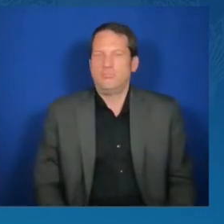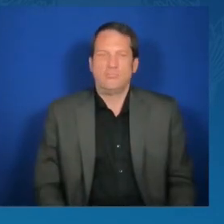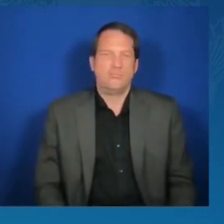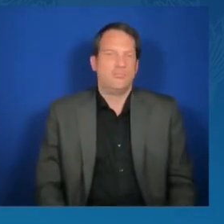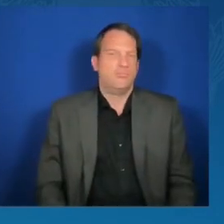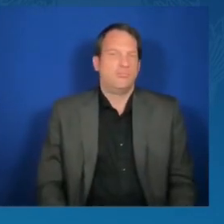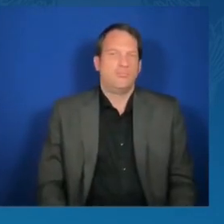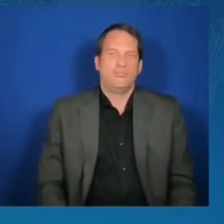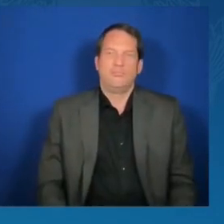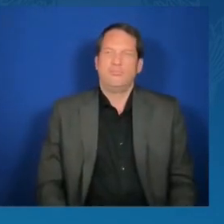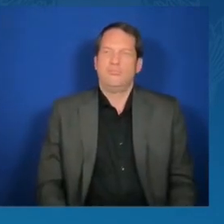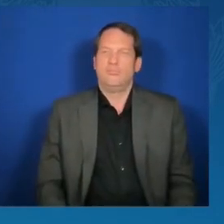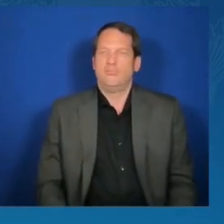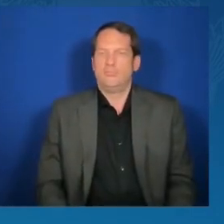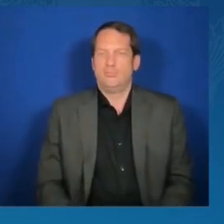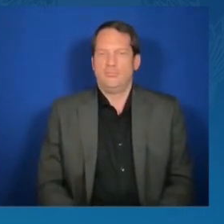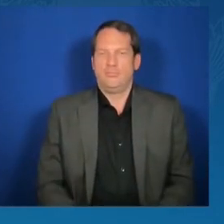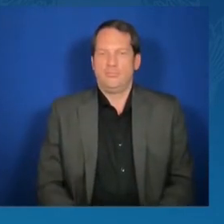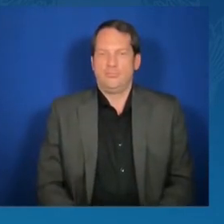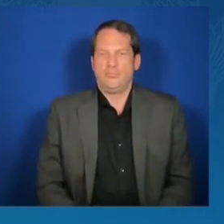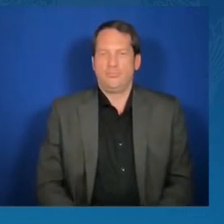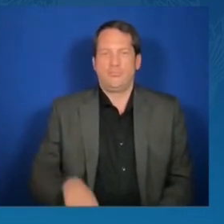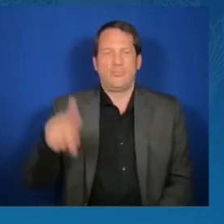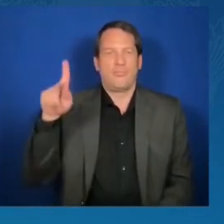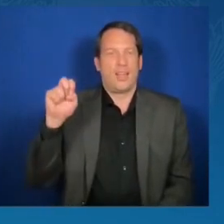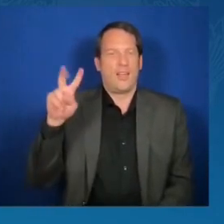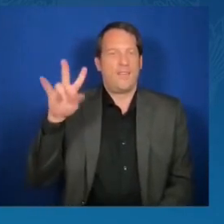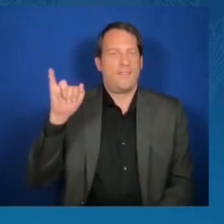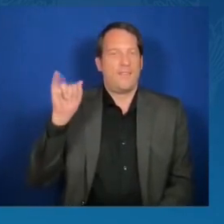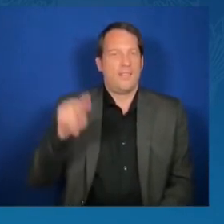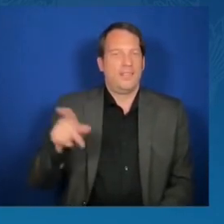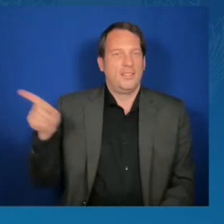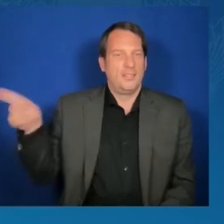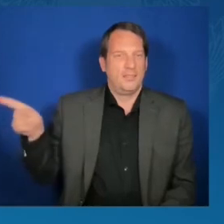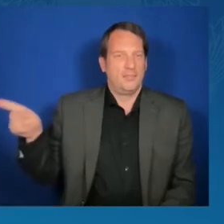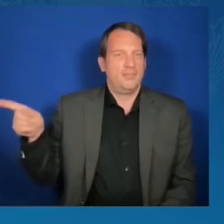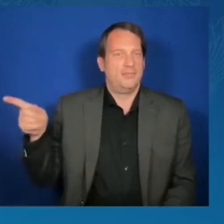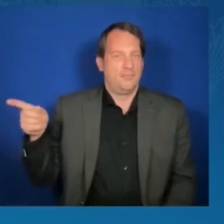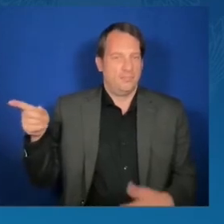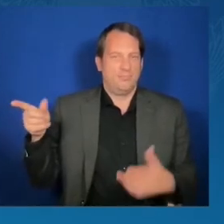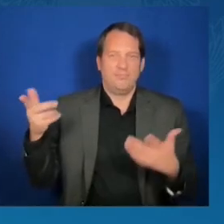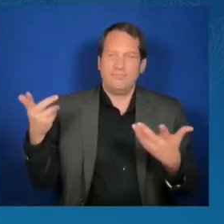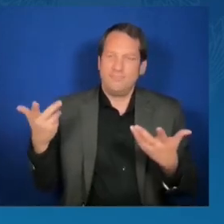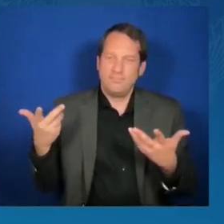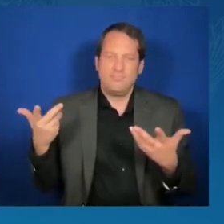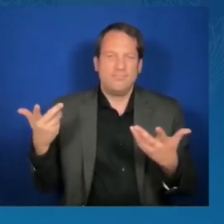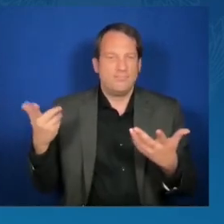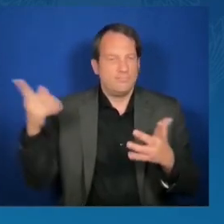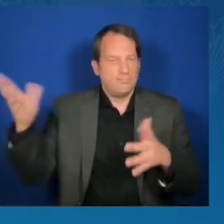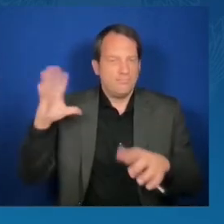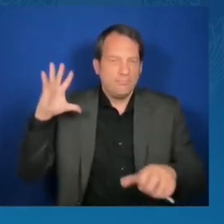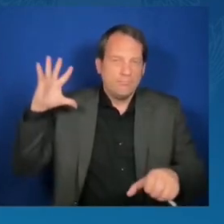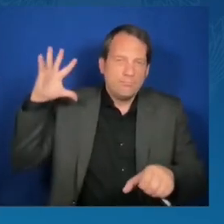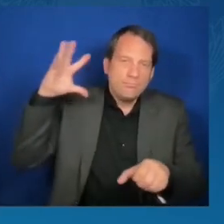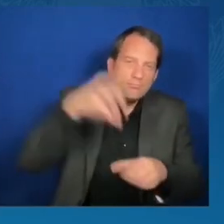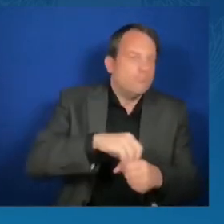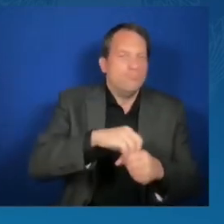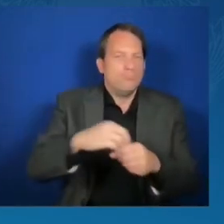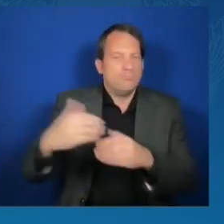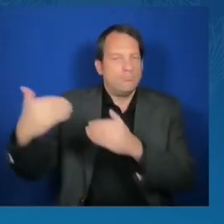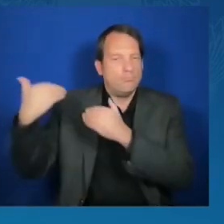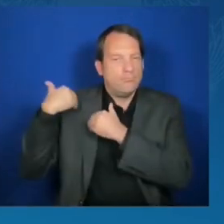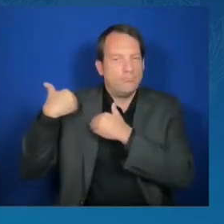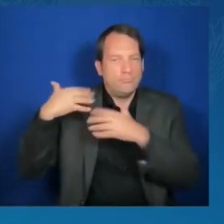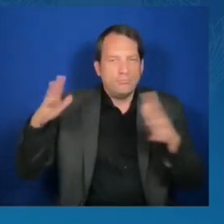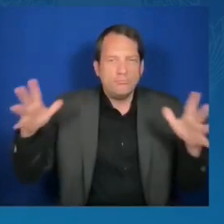Kevin, as the museum, you have played such a central role in curating and leading teachers, all of us. African American